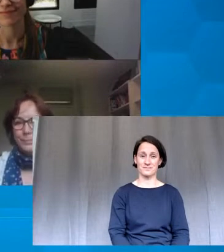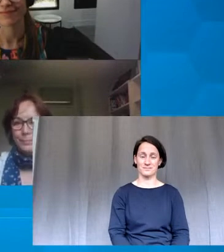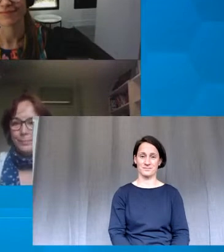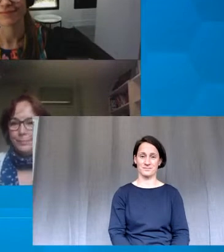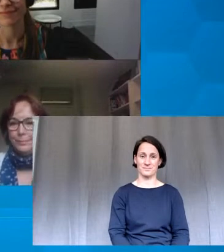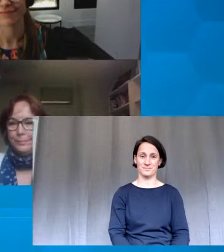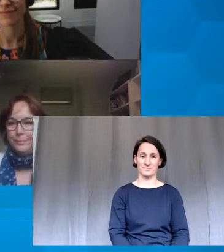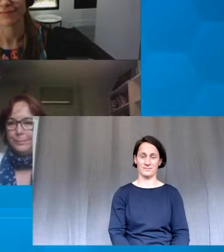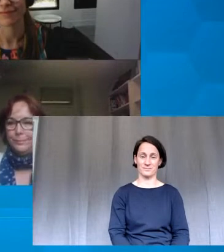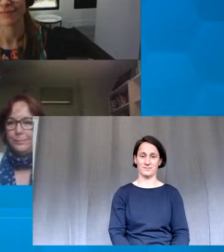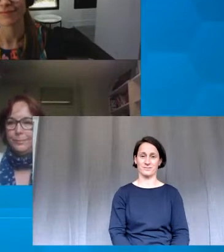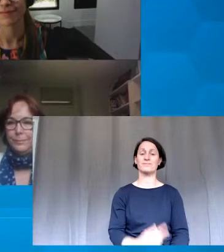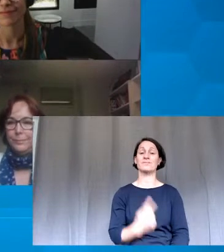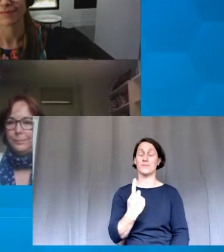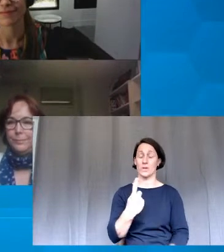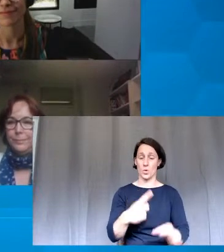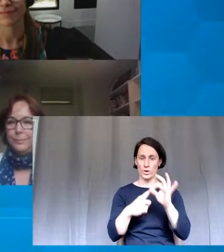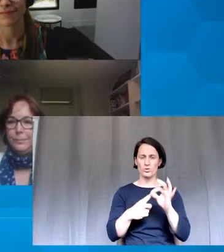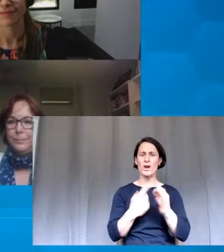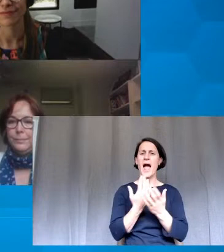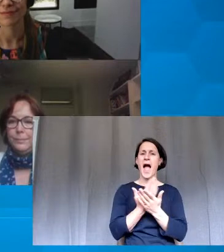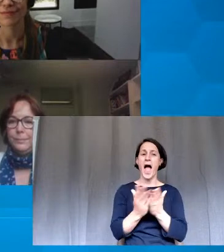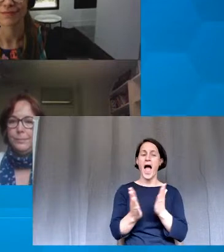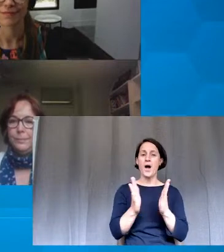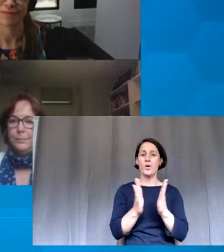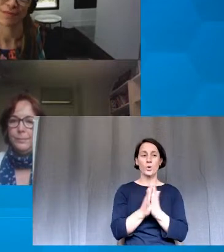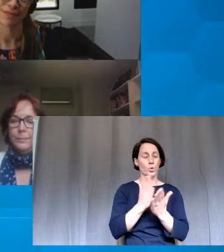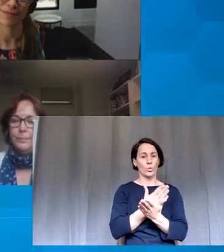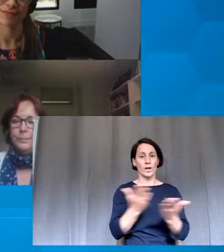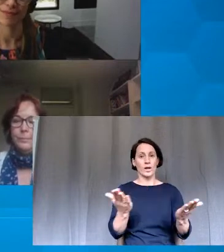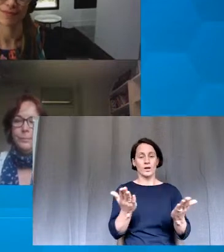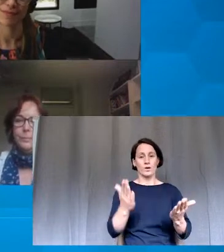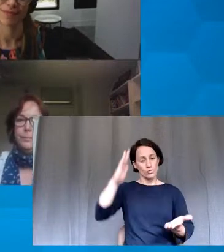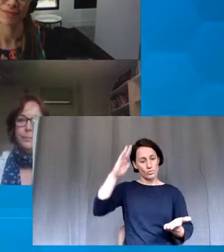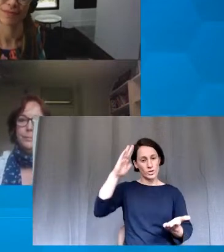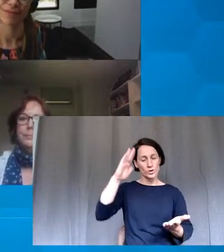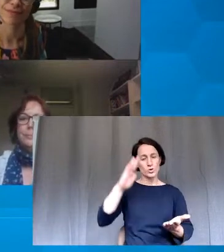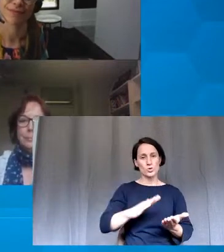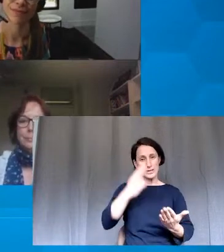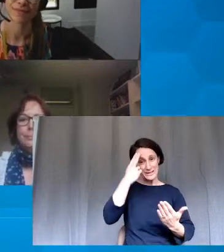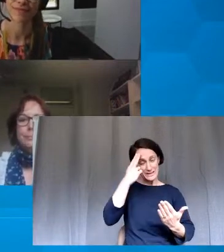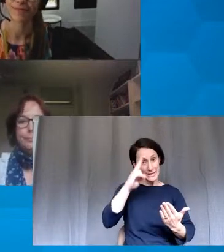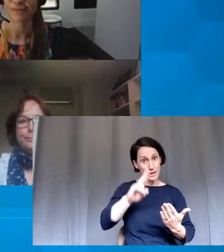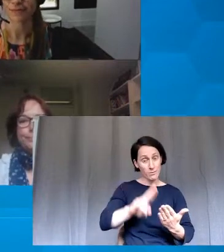How do we reduce stigma about asking for additional support?